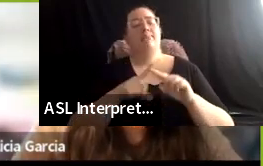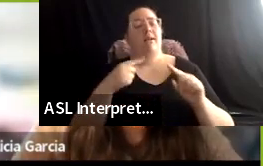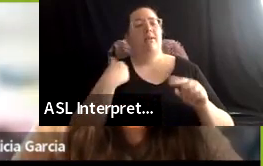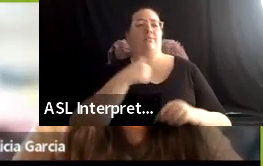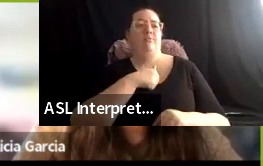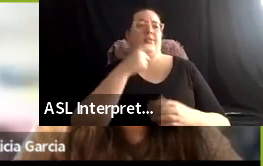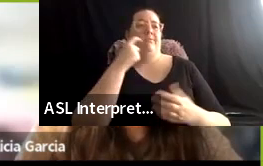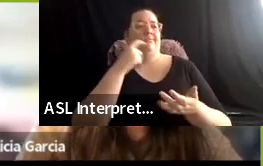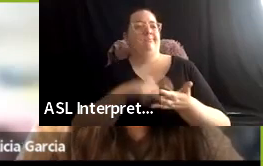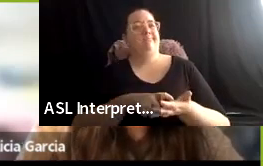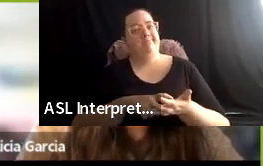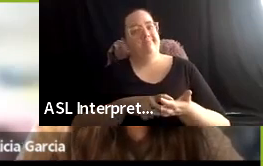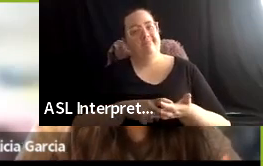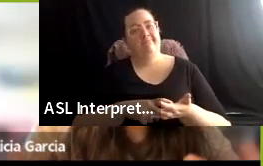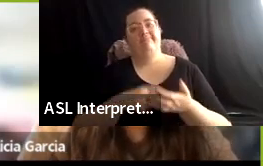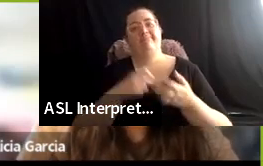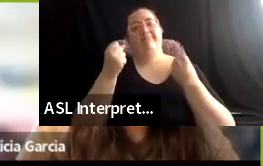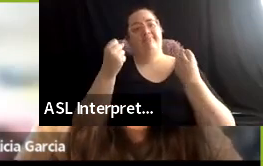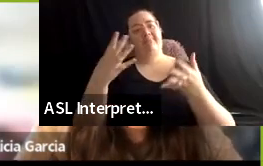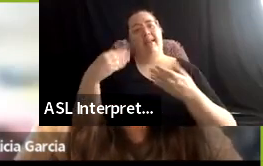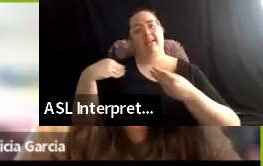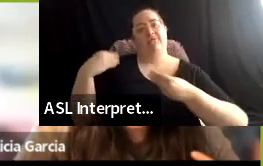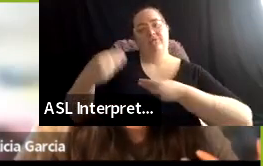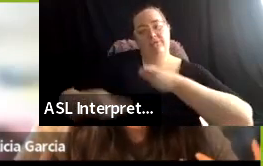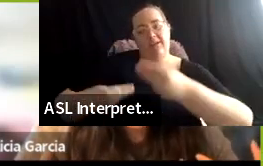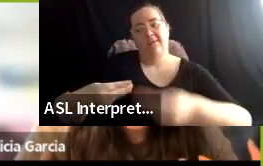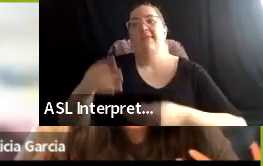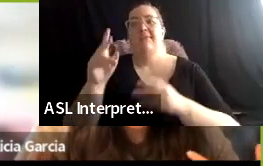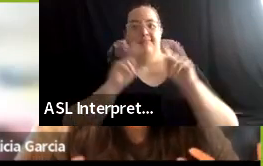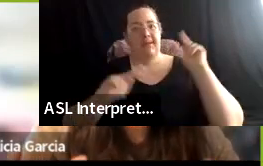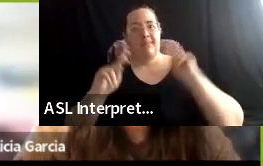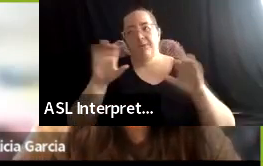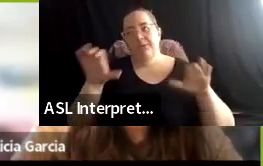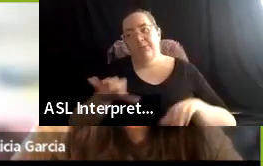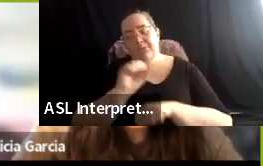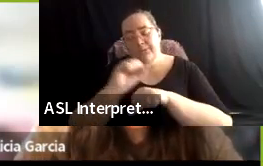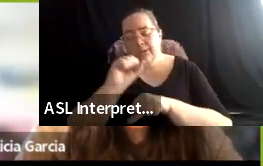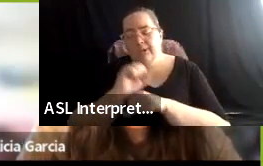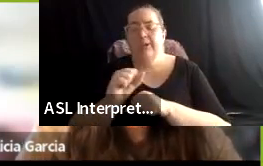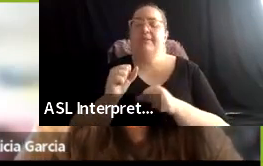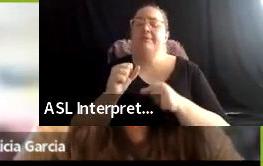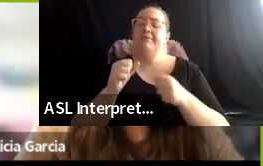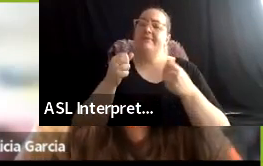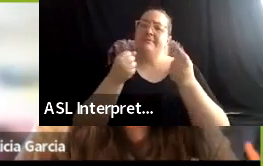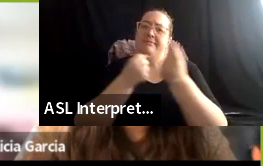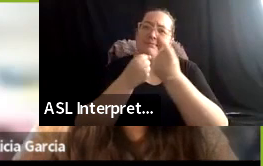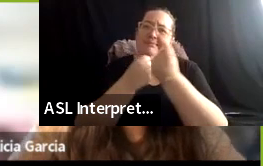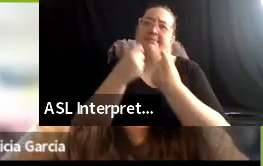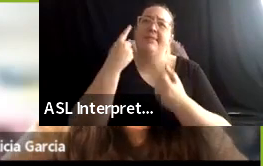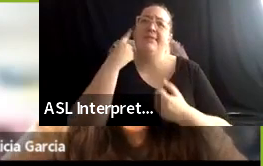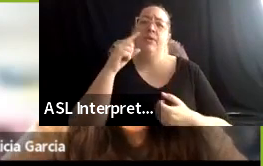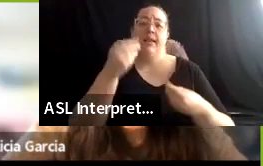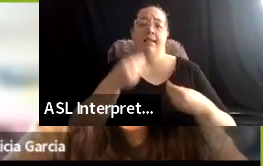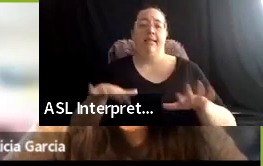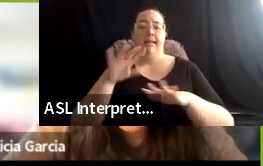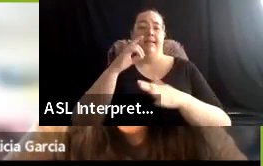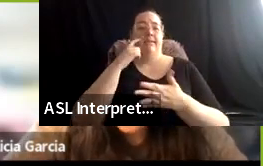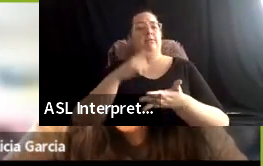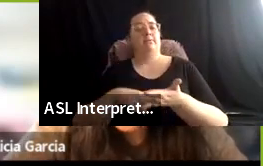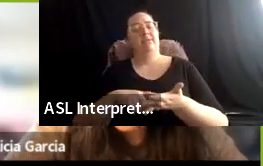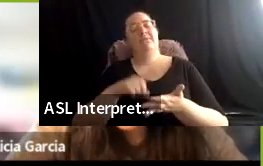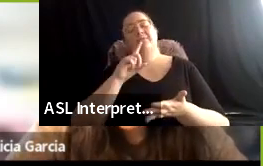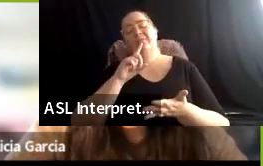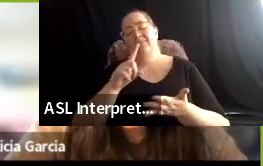generations of folks, um, doing this work, advocating for land acknowledgements. And it's, rooted in Indigenous